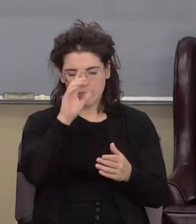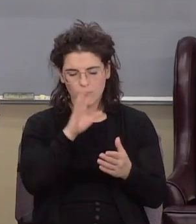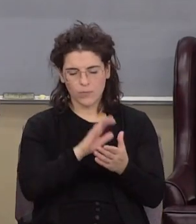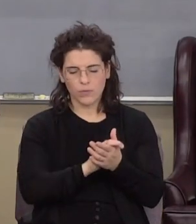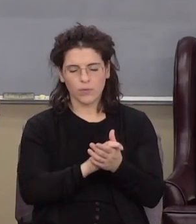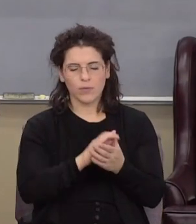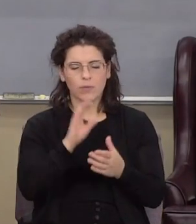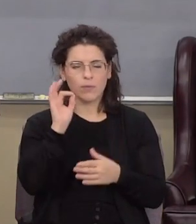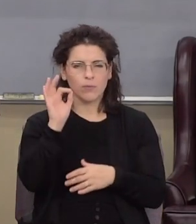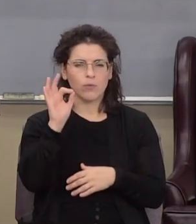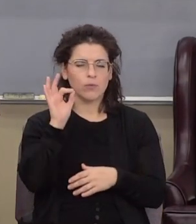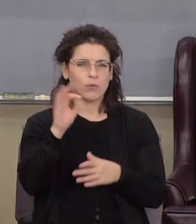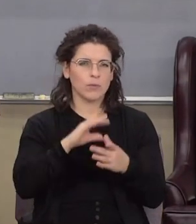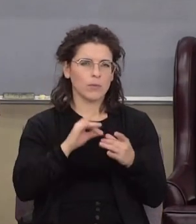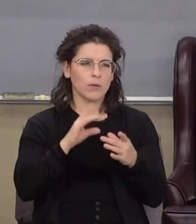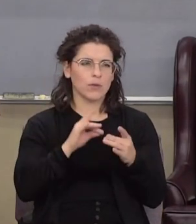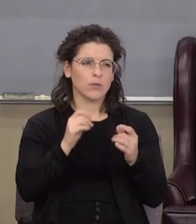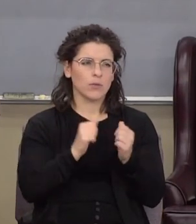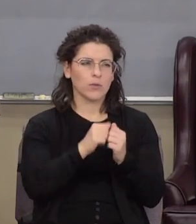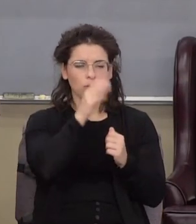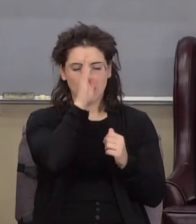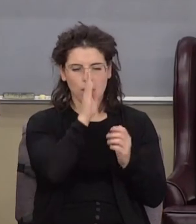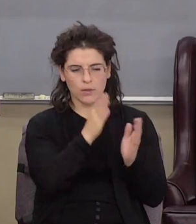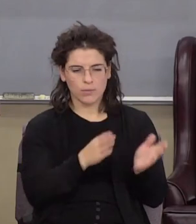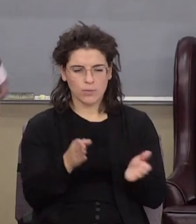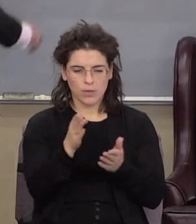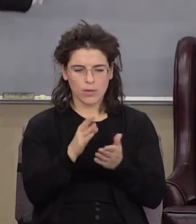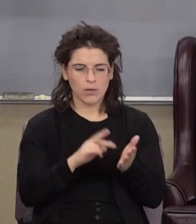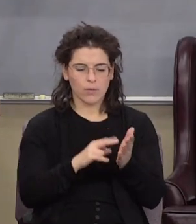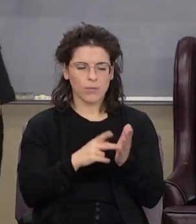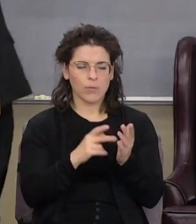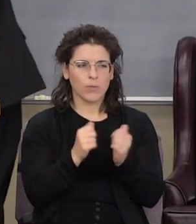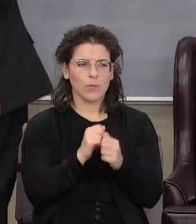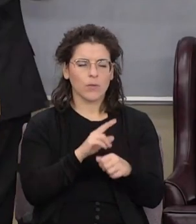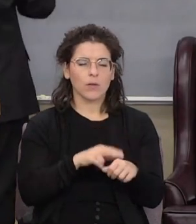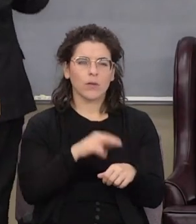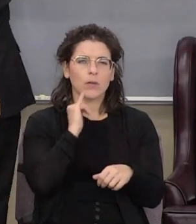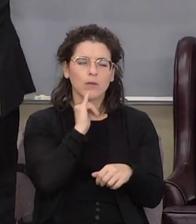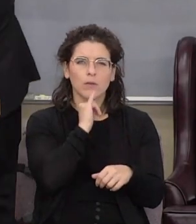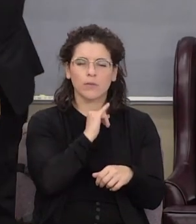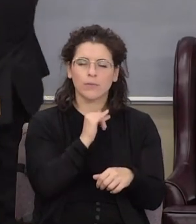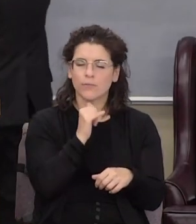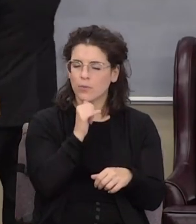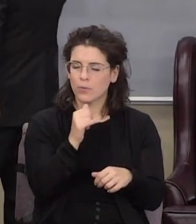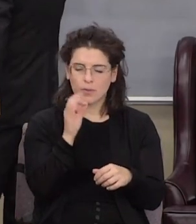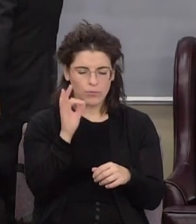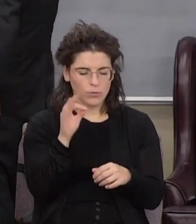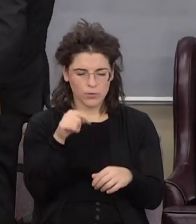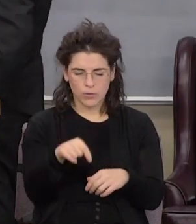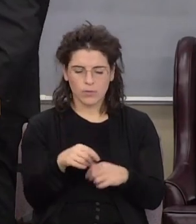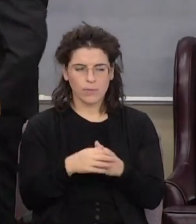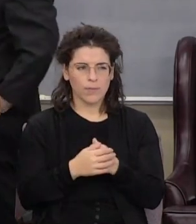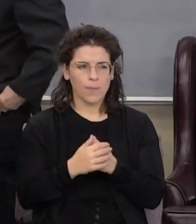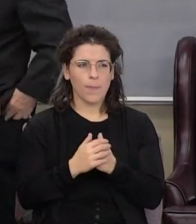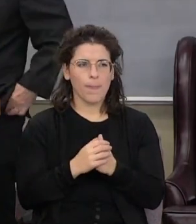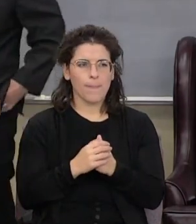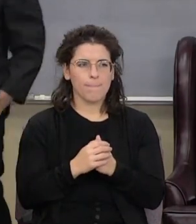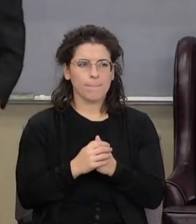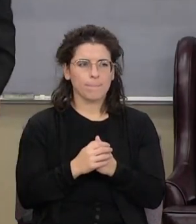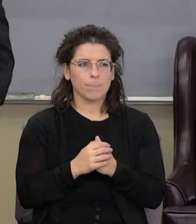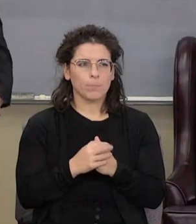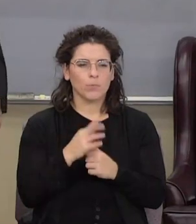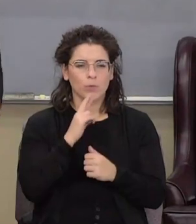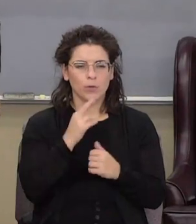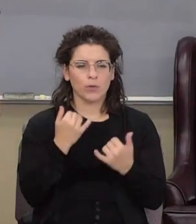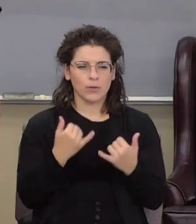do with God's plan and purpose in the earth through the nation Israel be brought to fulfillment over he wasn't preaching this that we are